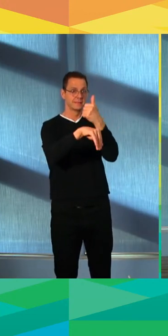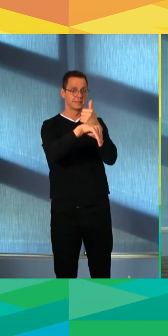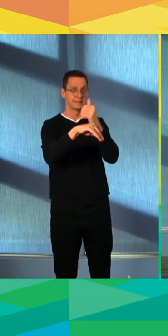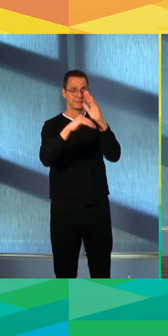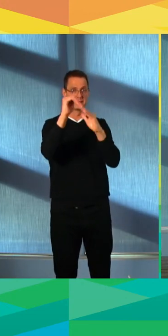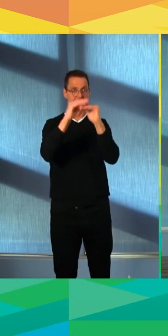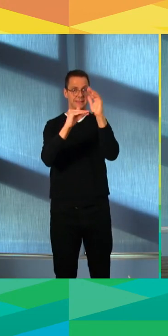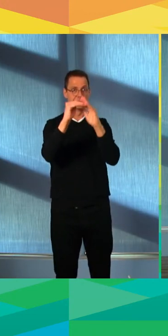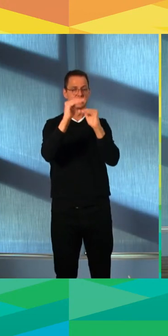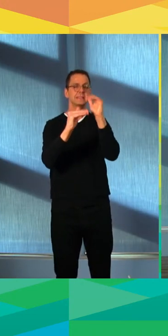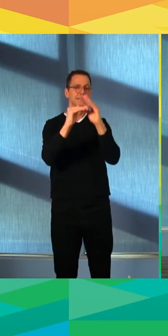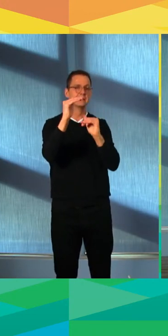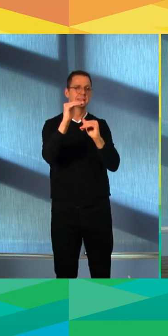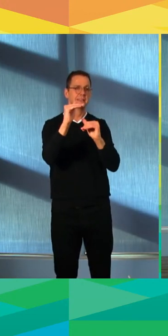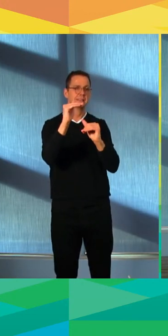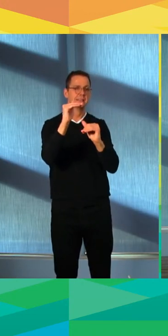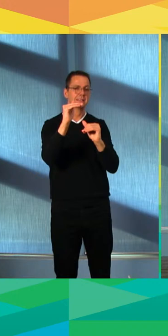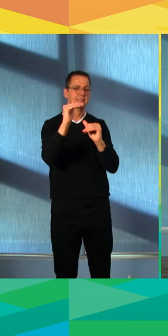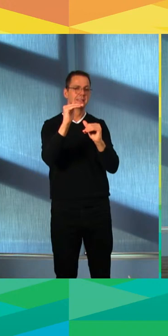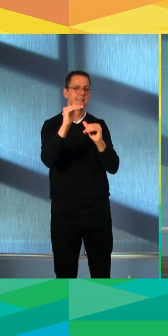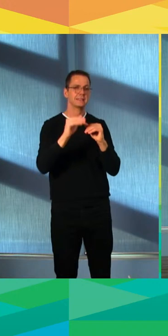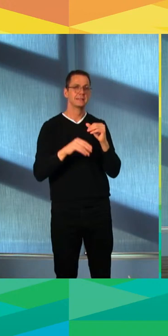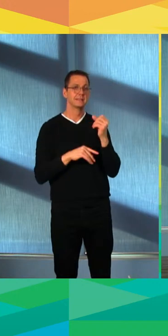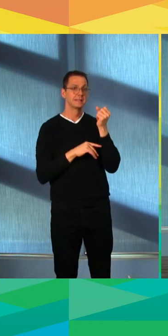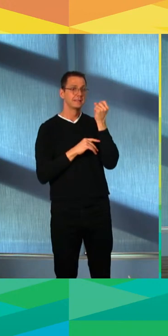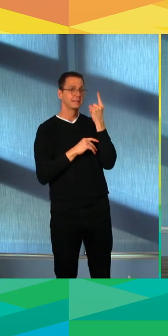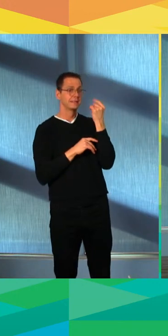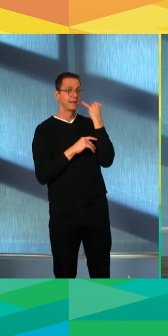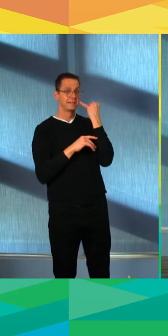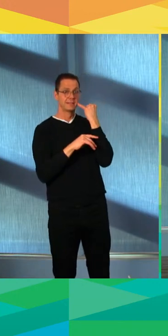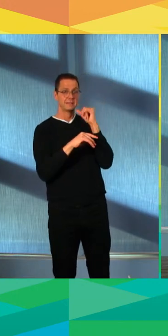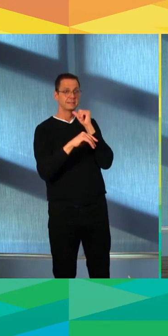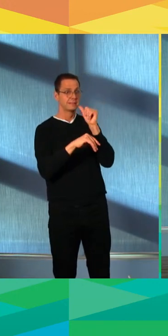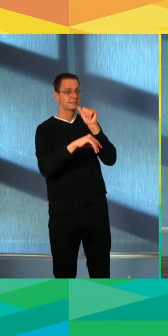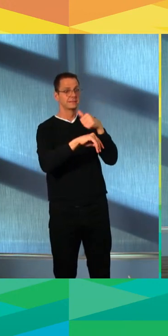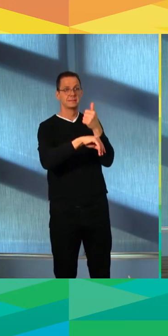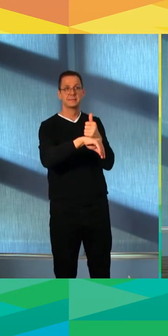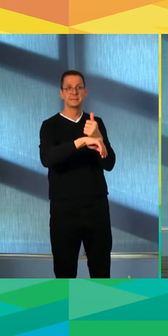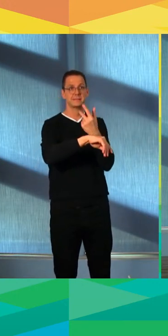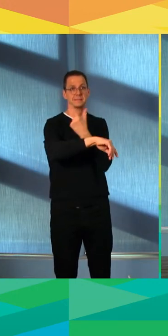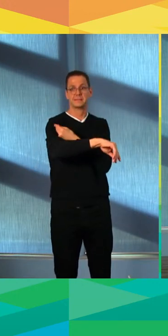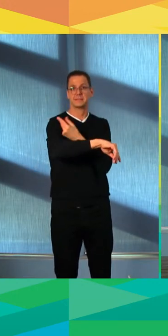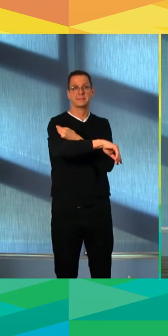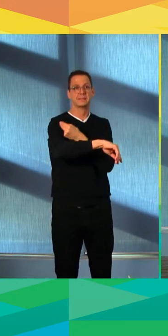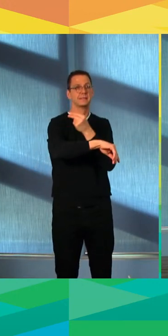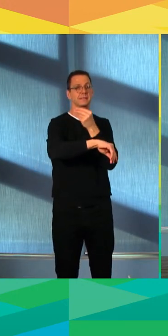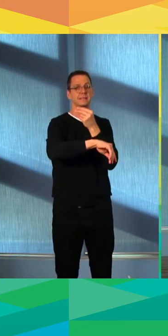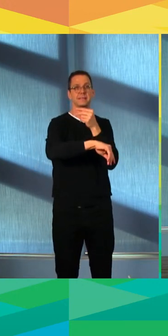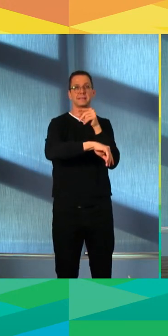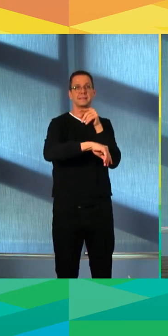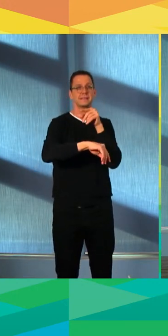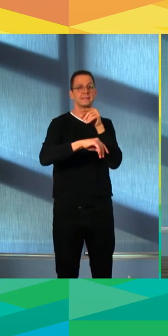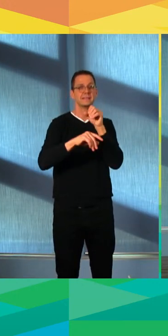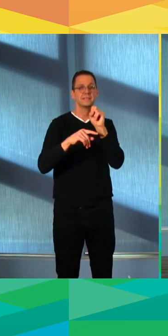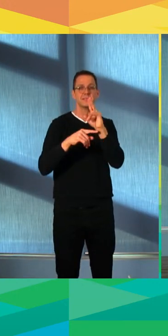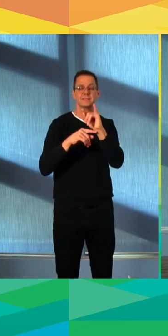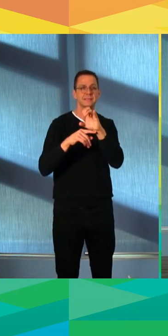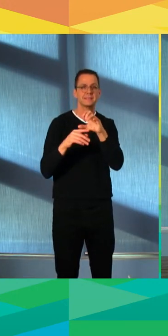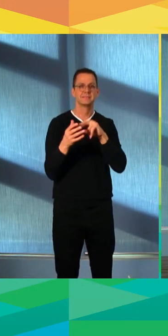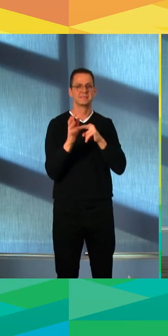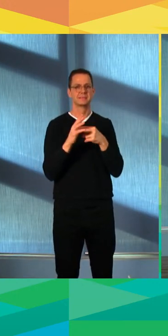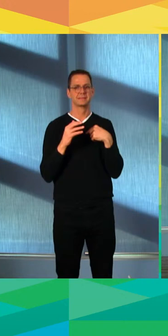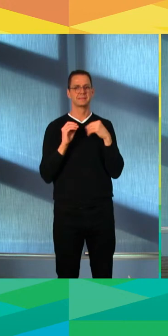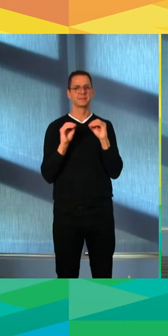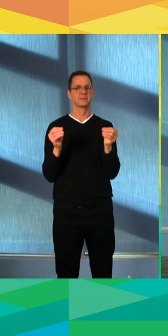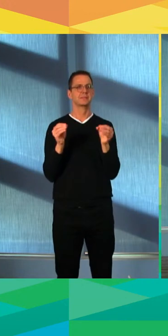this, we've structured this collaboration. But if it does, we're prepared to pay this cost. It's the outside stuff that I talked about. It's staff to